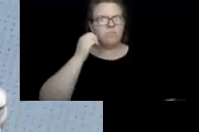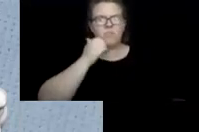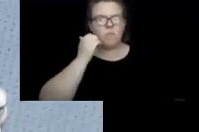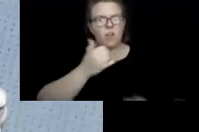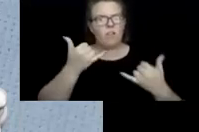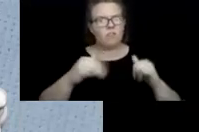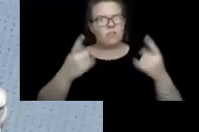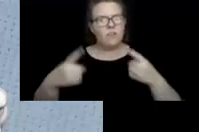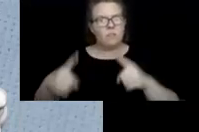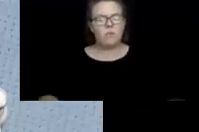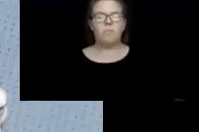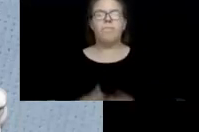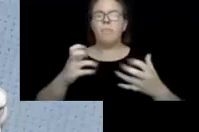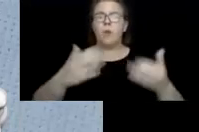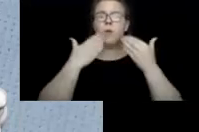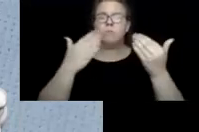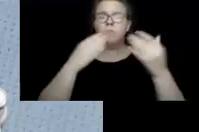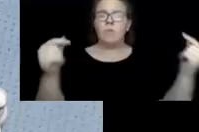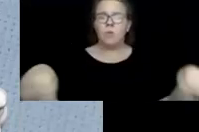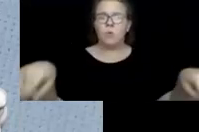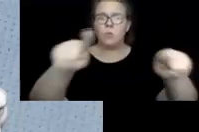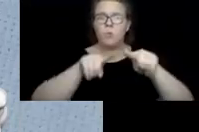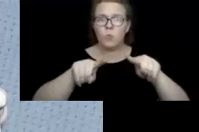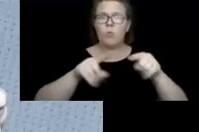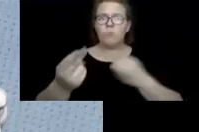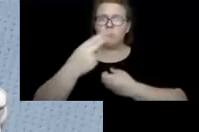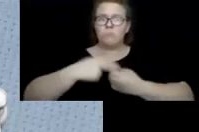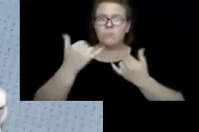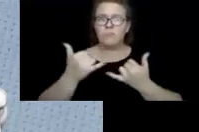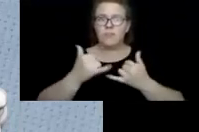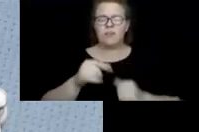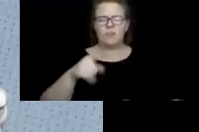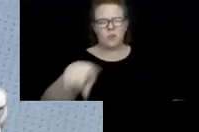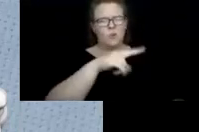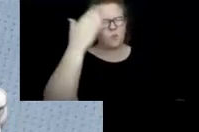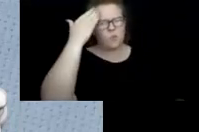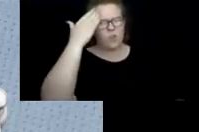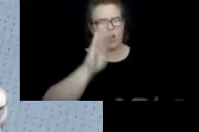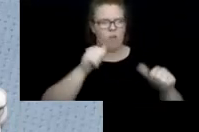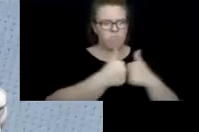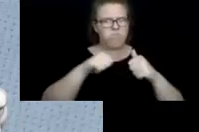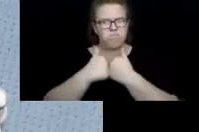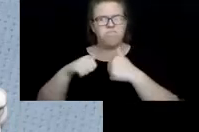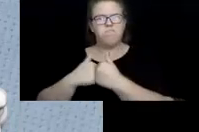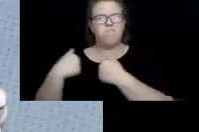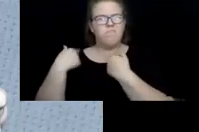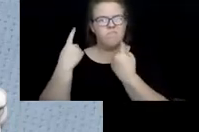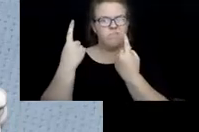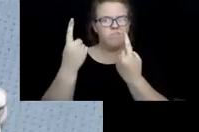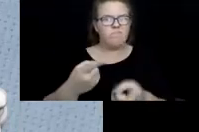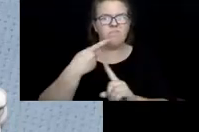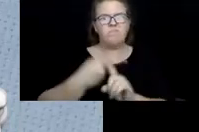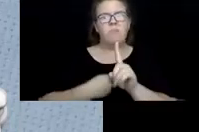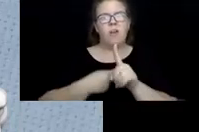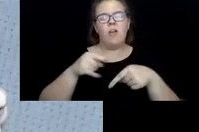I want to thank everyone listening in today. Each of you knows how challenging the past months have been during the